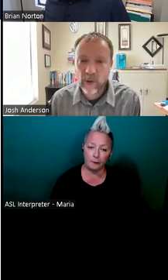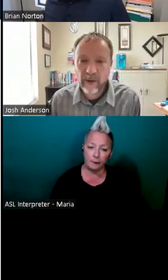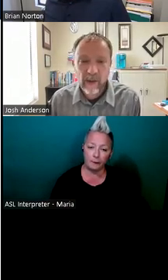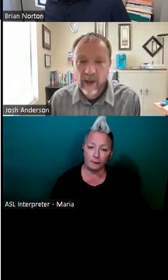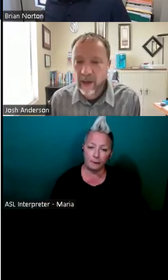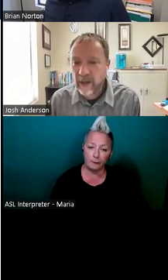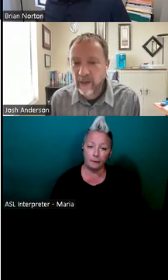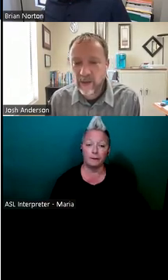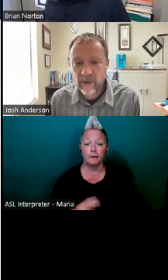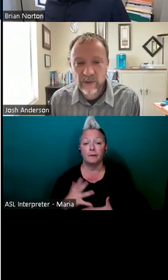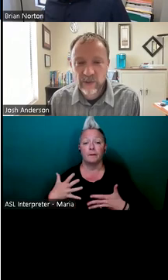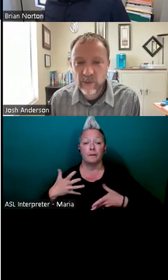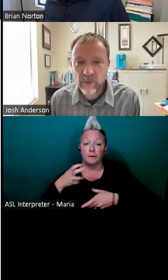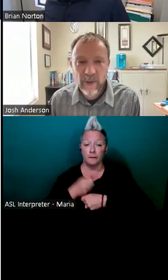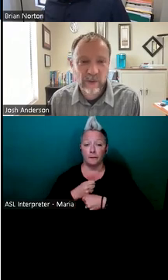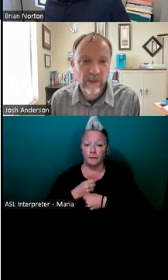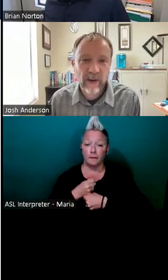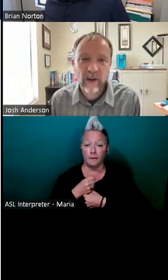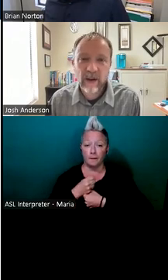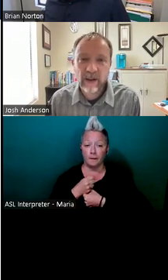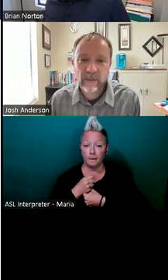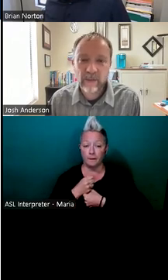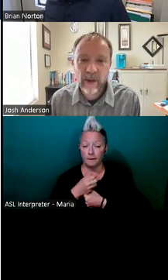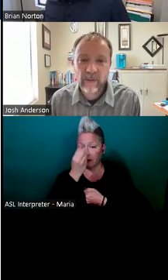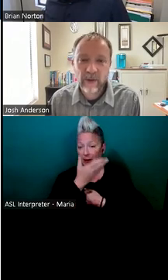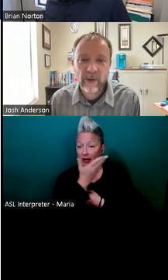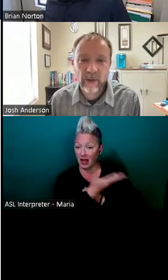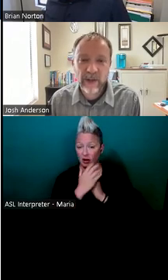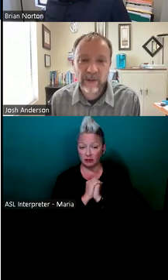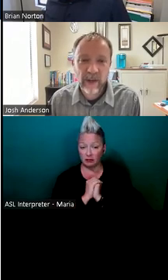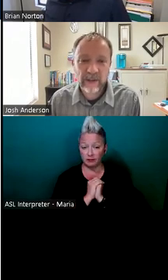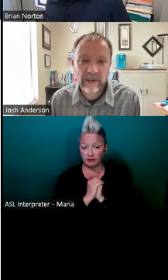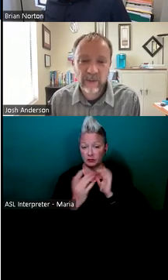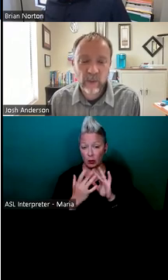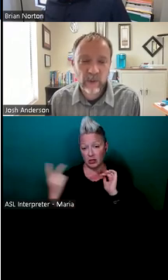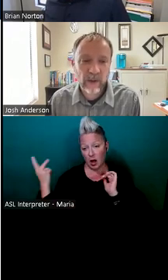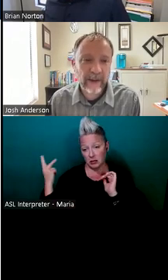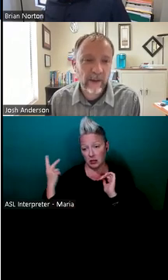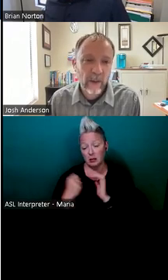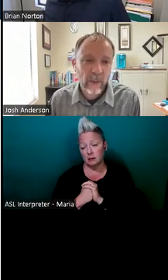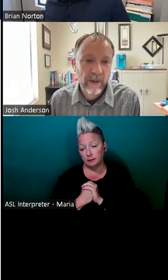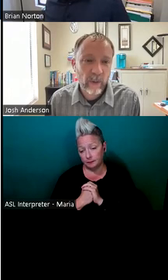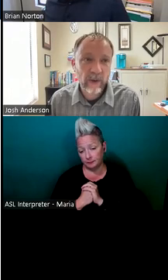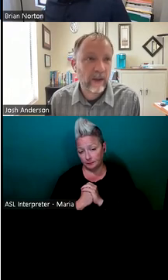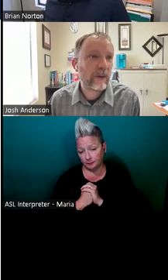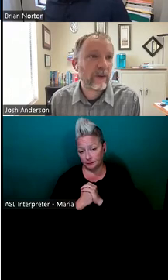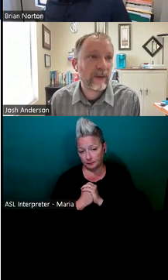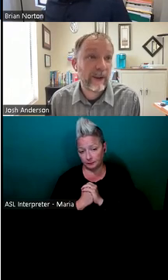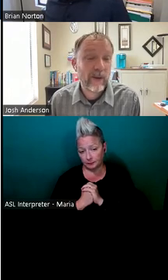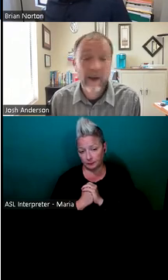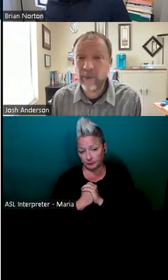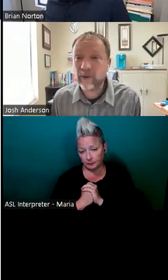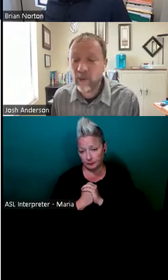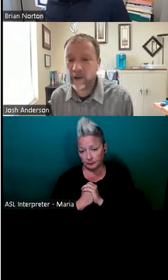kind of in summary, uh, there are just some information there, kind of how you can reach out to us if you would like, but we do want to leave,